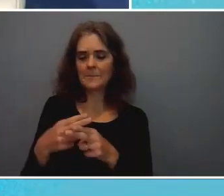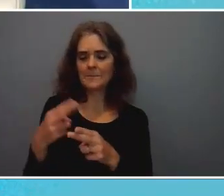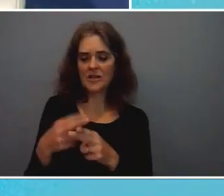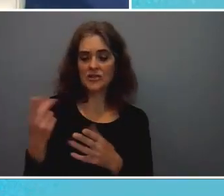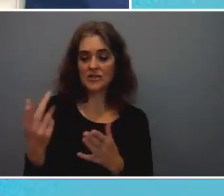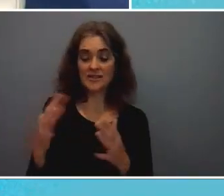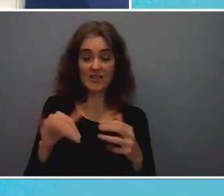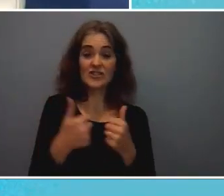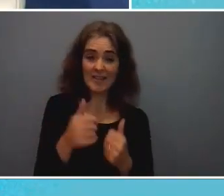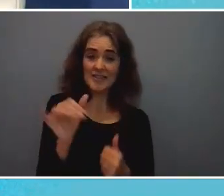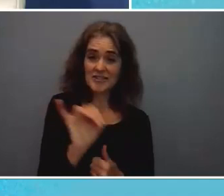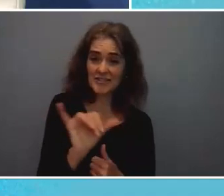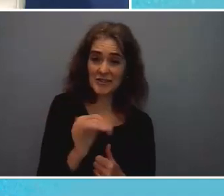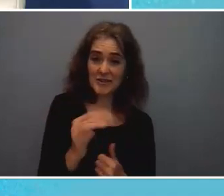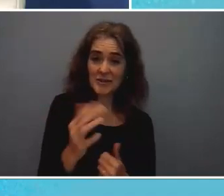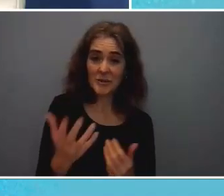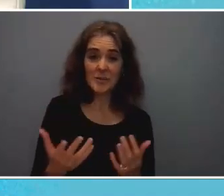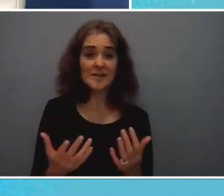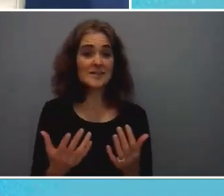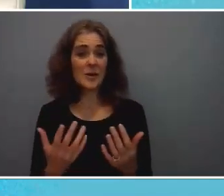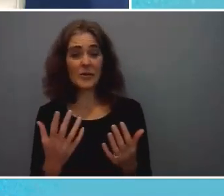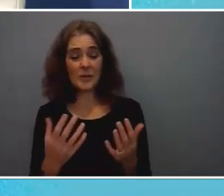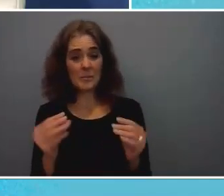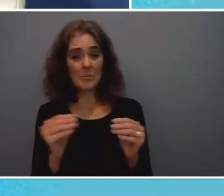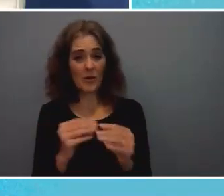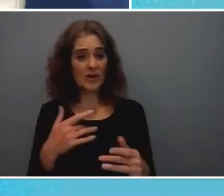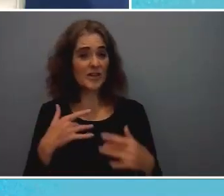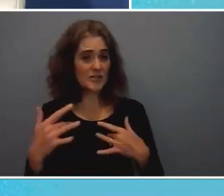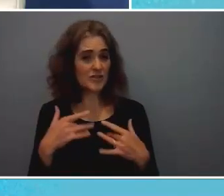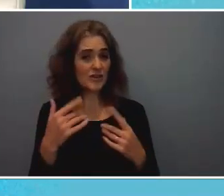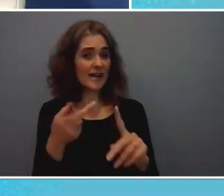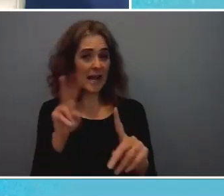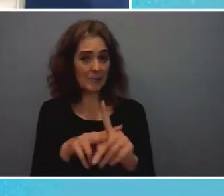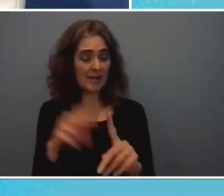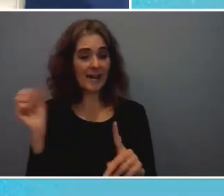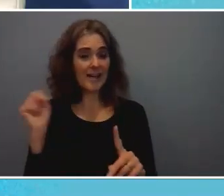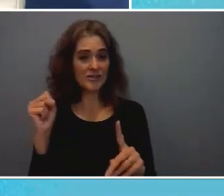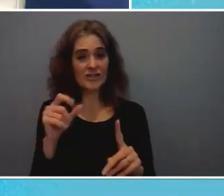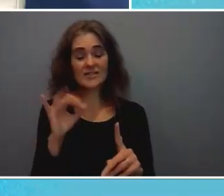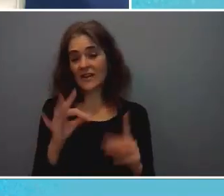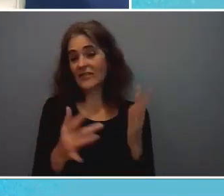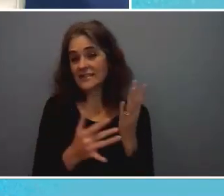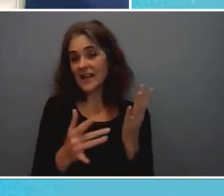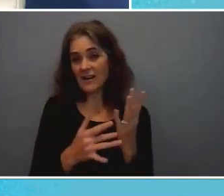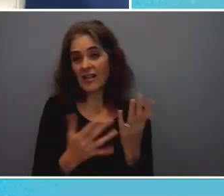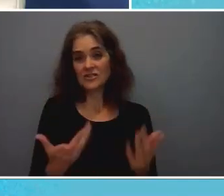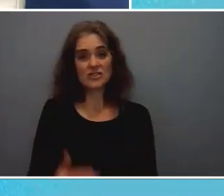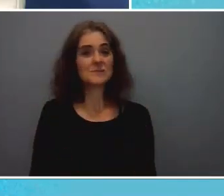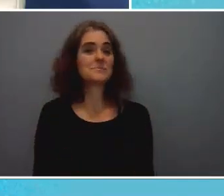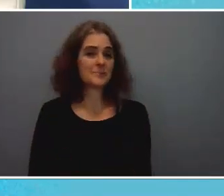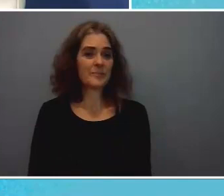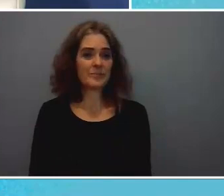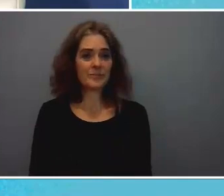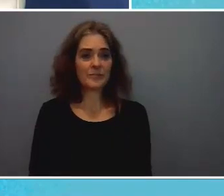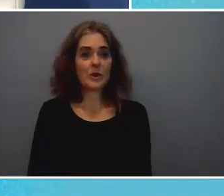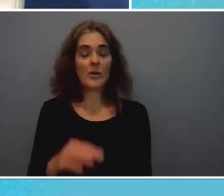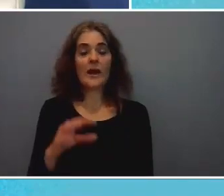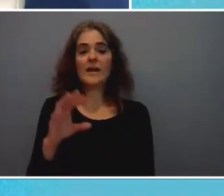challenges the the the the more concerning applications of the technology thank you katherine you stay there